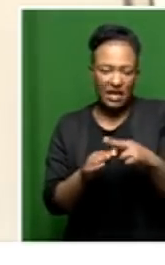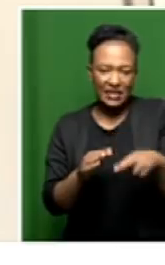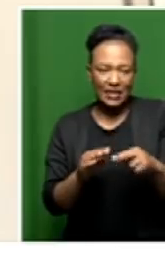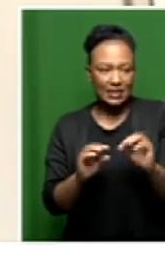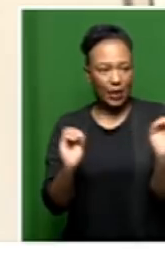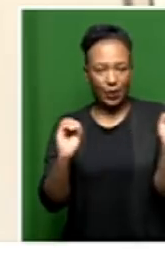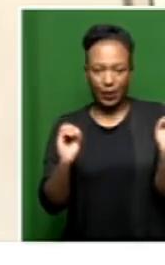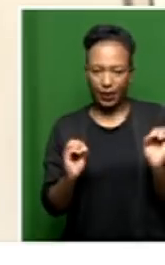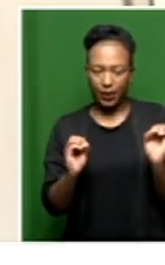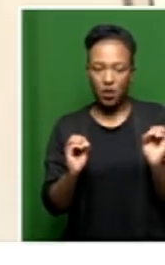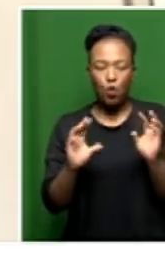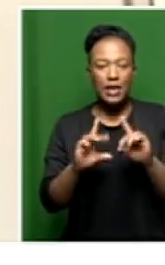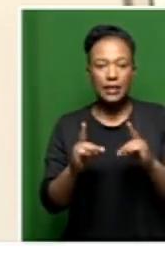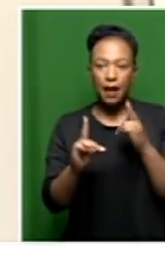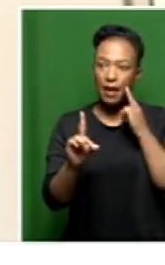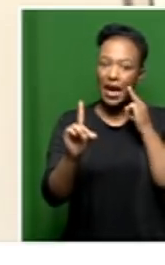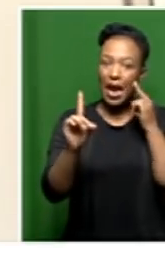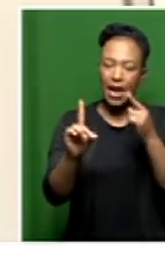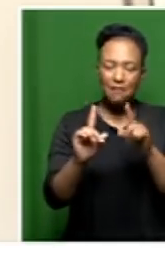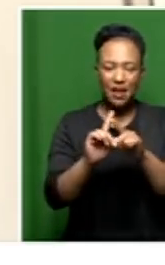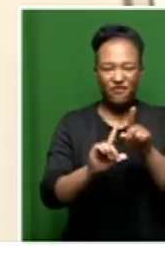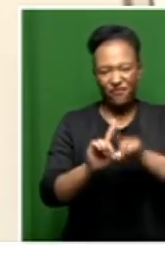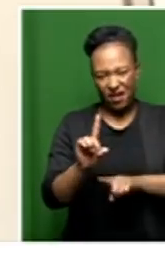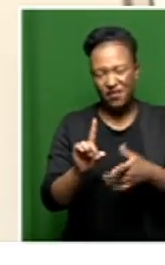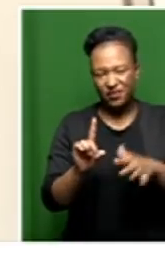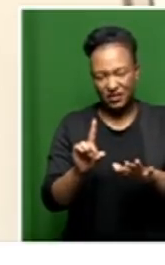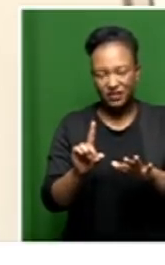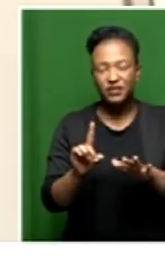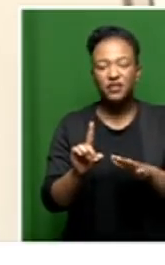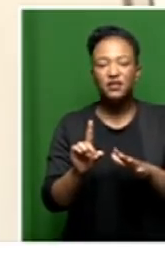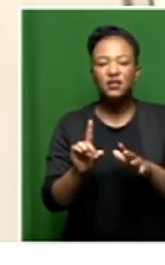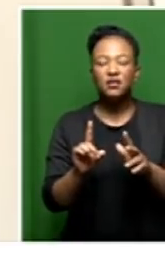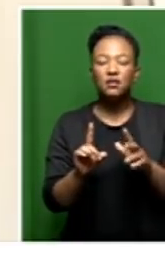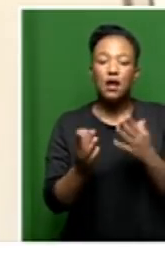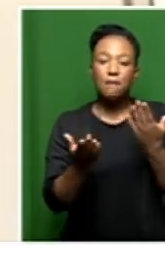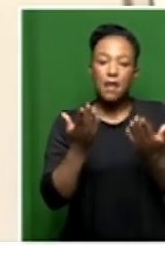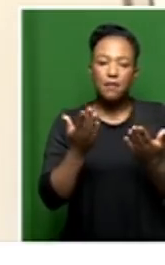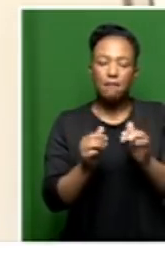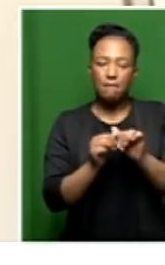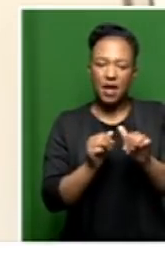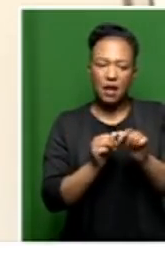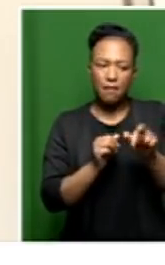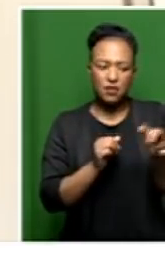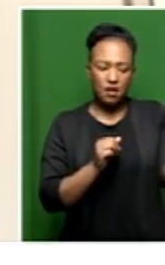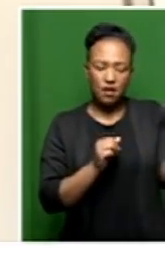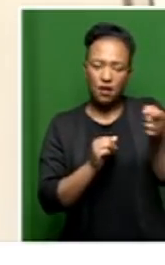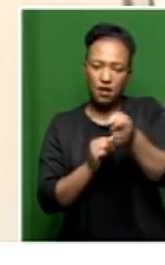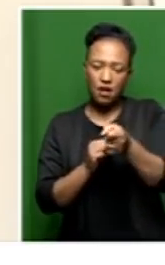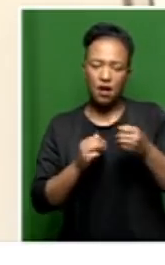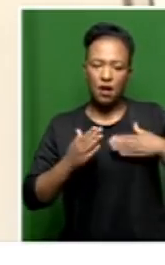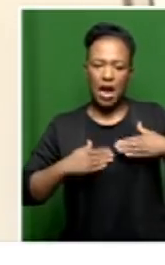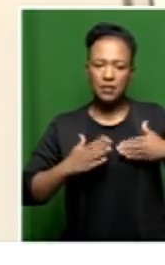department wanted. Hence, we ended up saying perhaps we need to also get an administrator who is already